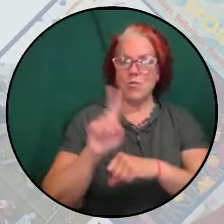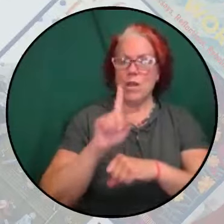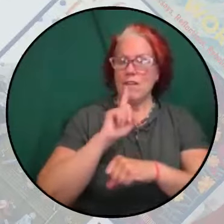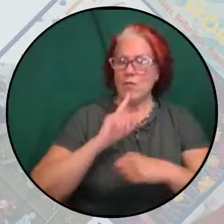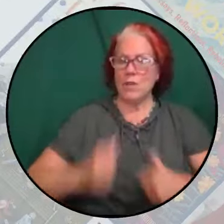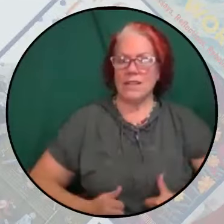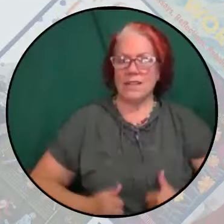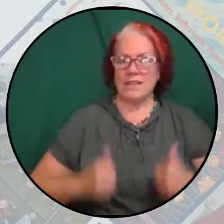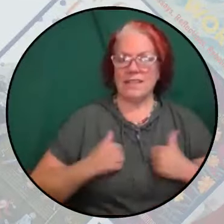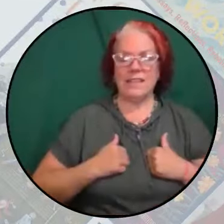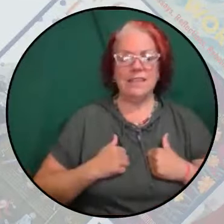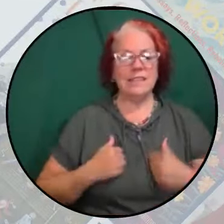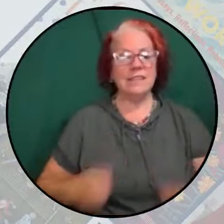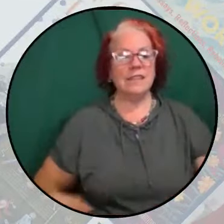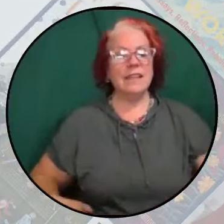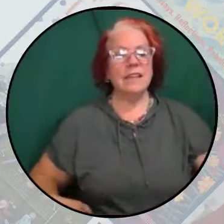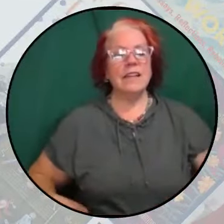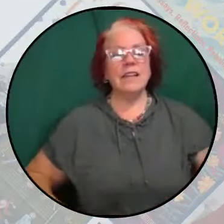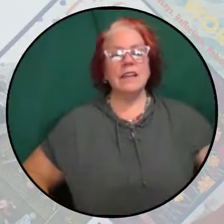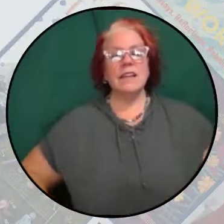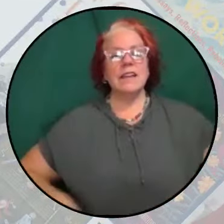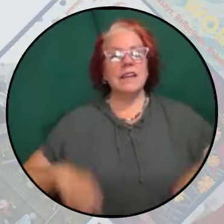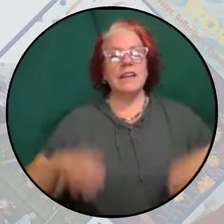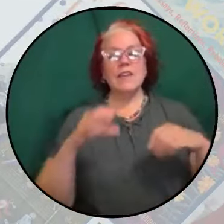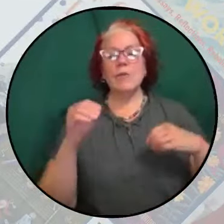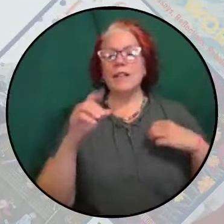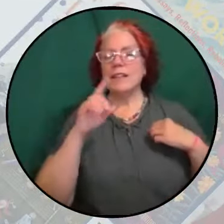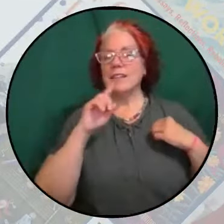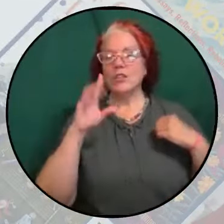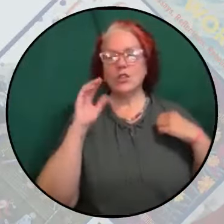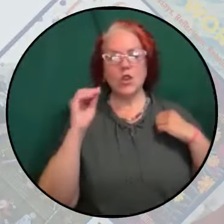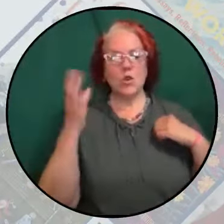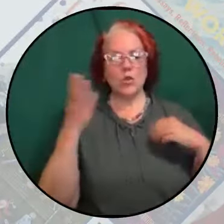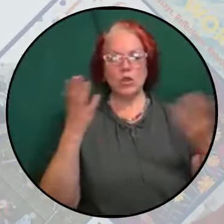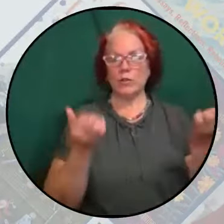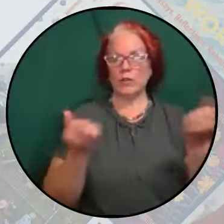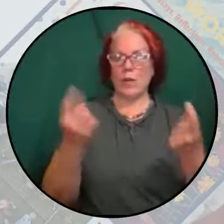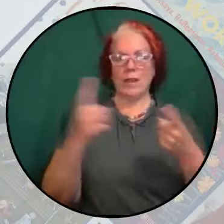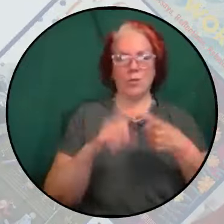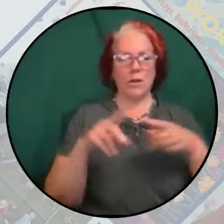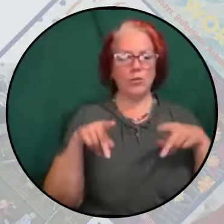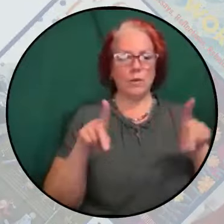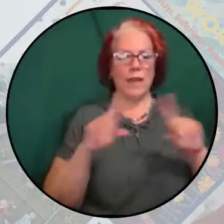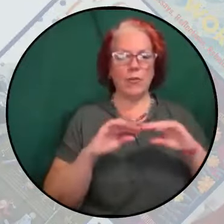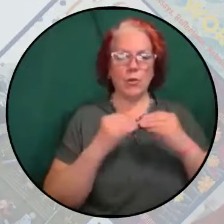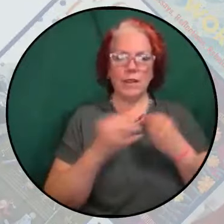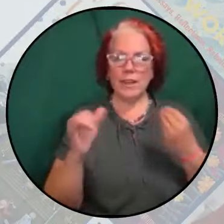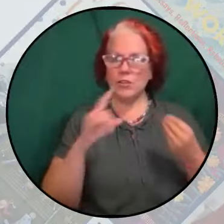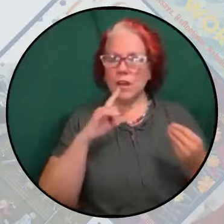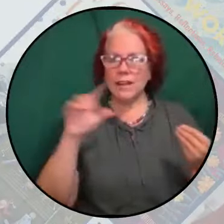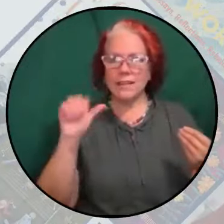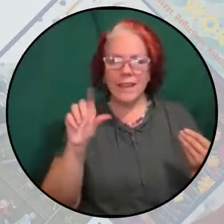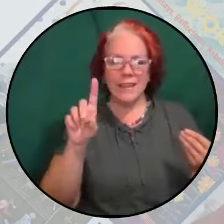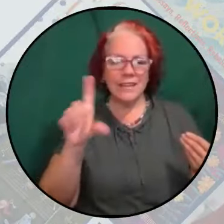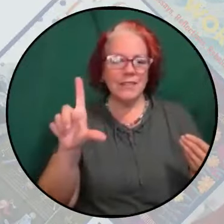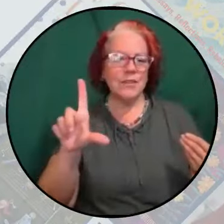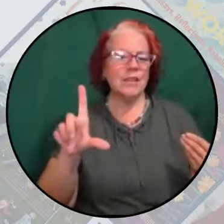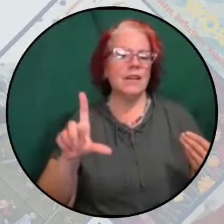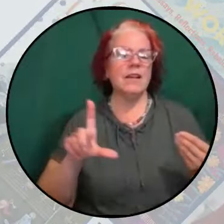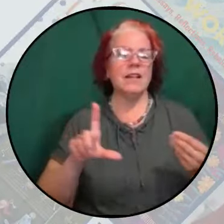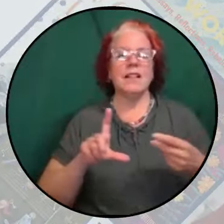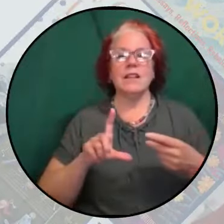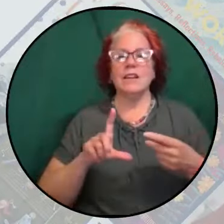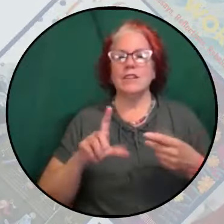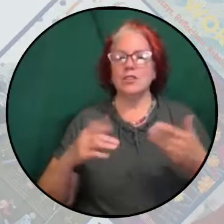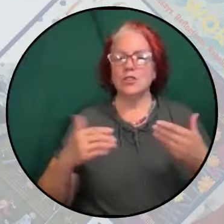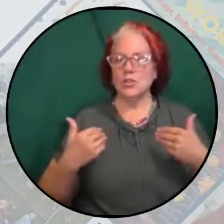exists, and so it is, it does nobody any service to allow the organizations that you're bringing forward, like Anti-Defamation League, like,